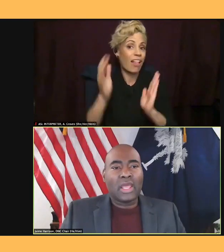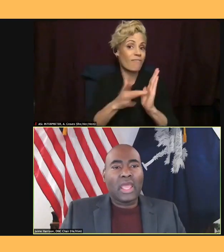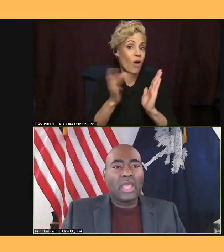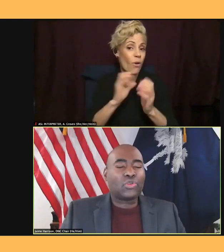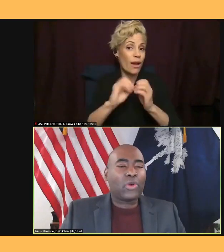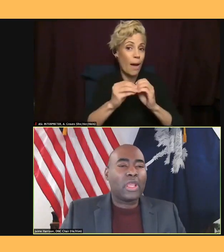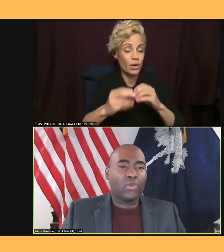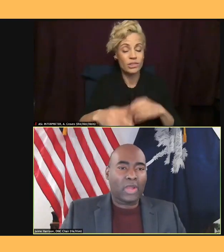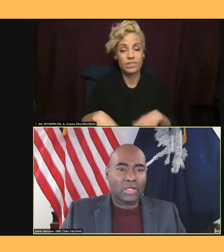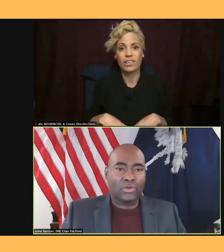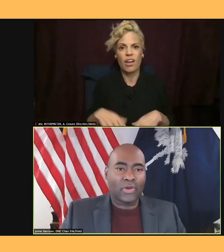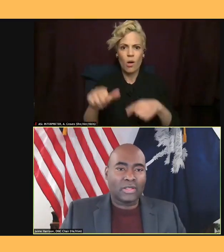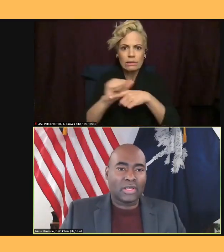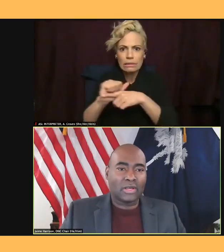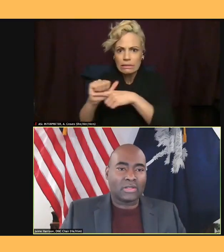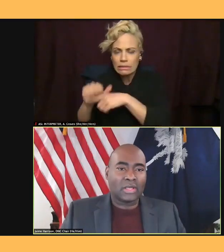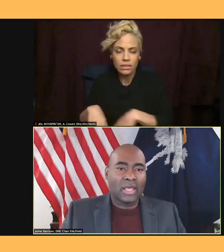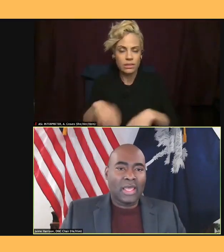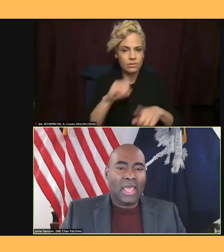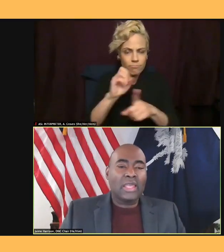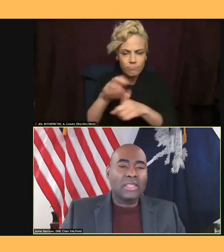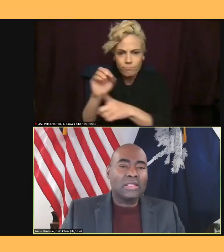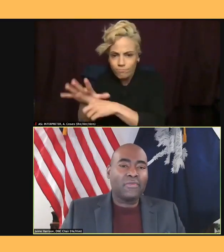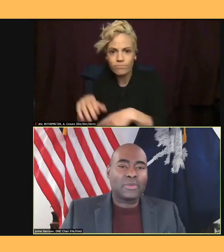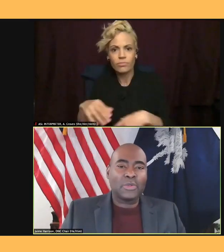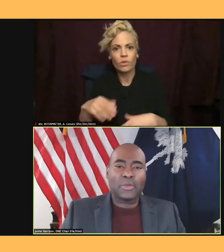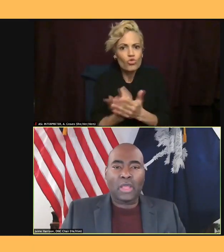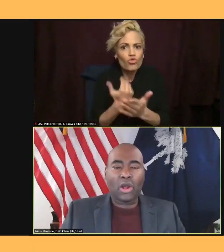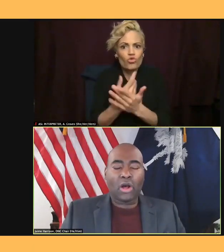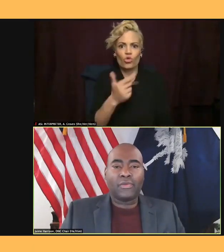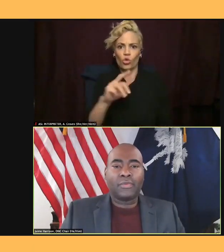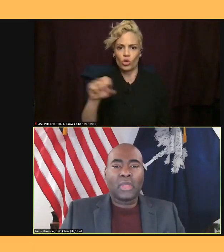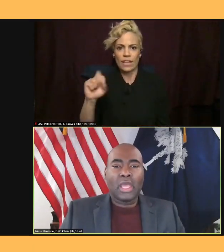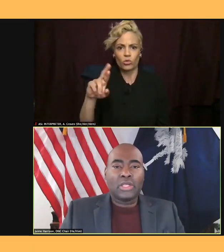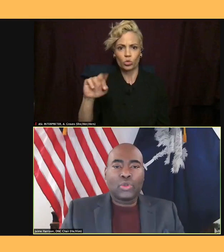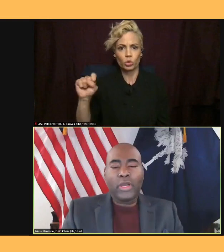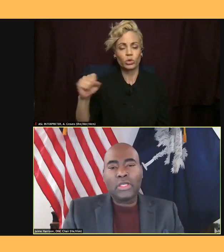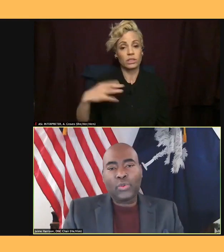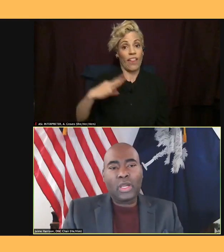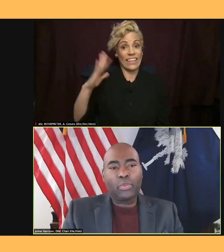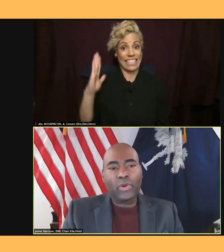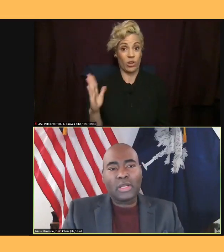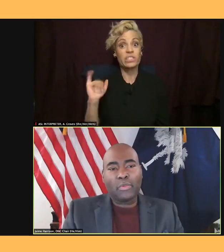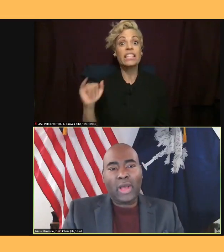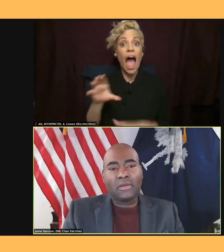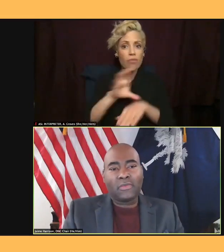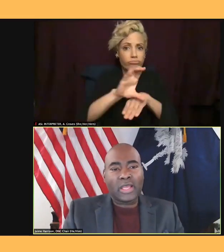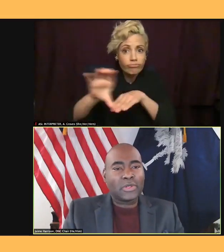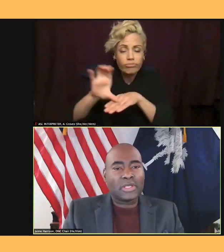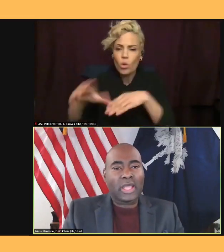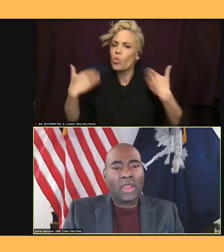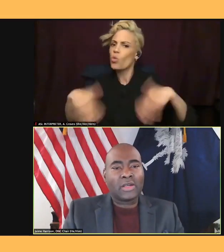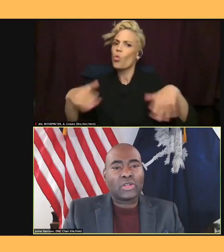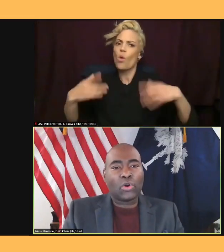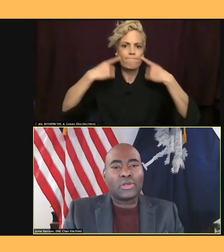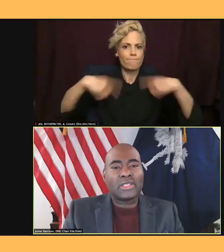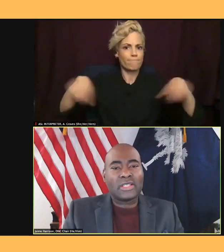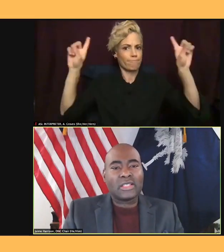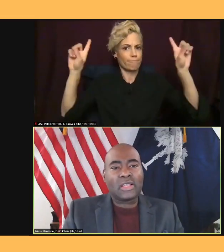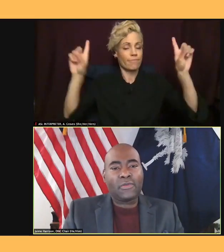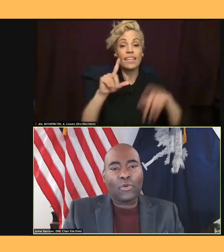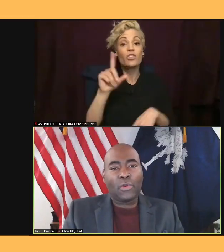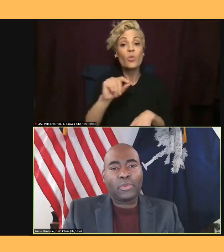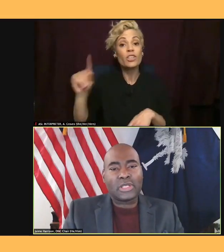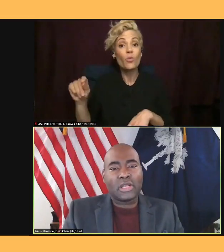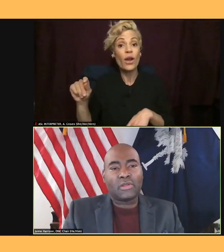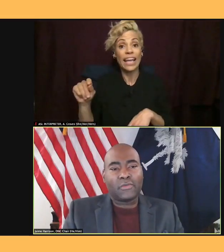grassroots volunteers. And these investments paid off. In 2020, President Biden and Vice President Harris earned 64% of